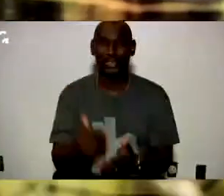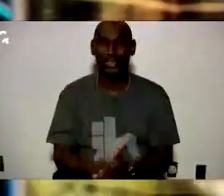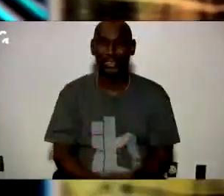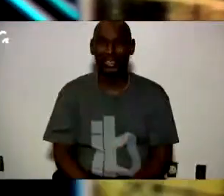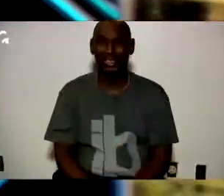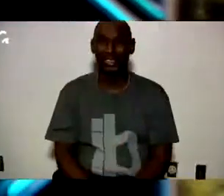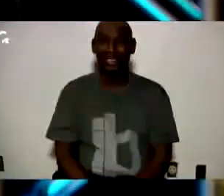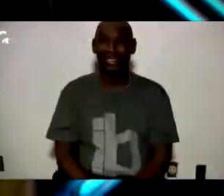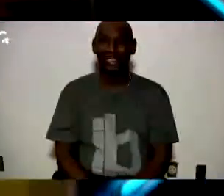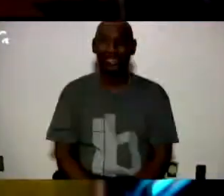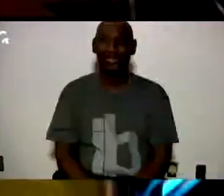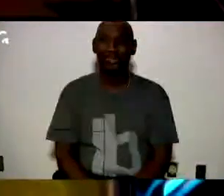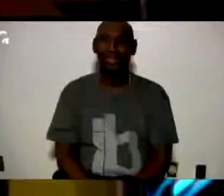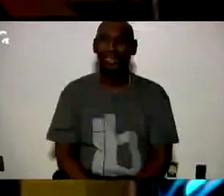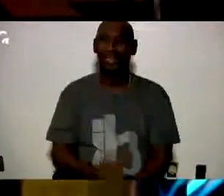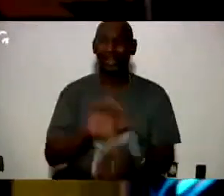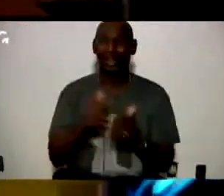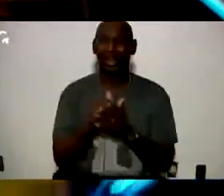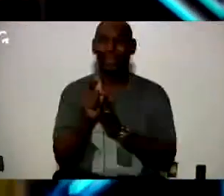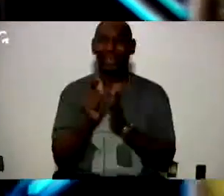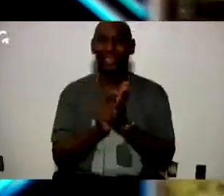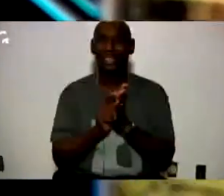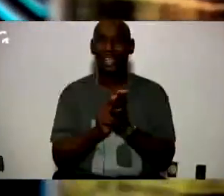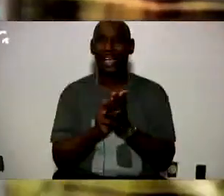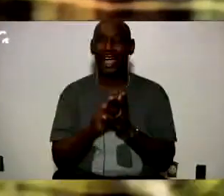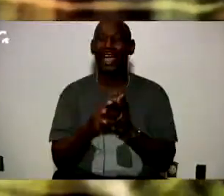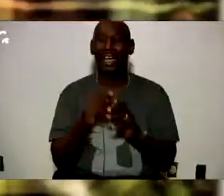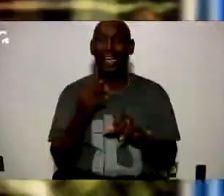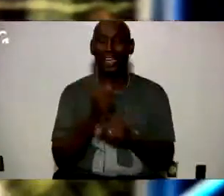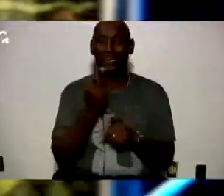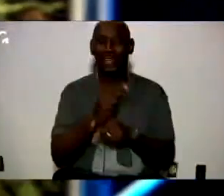out. It's all legal. I got it right the second time.